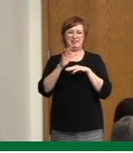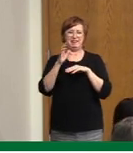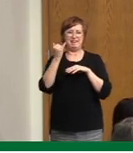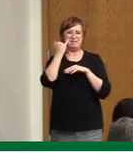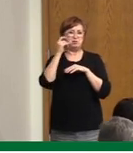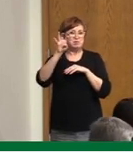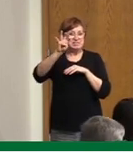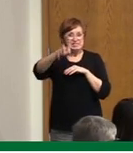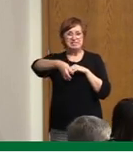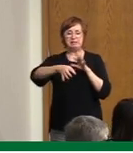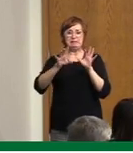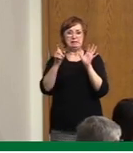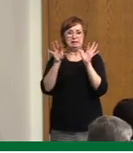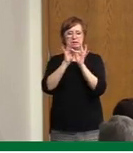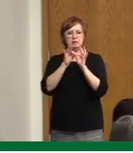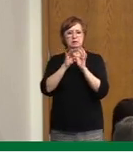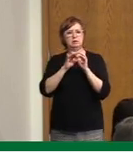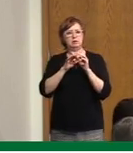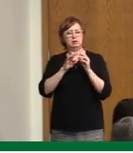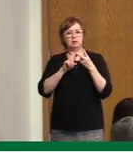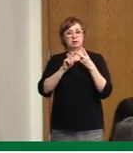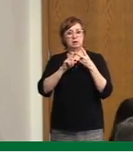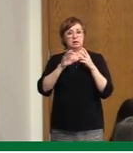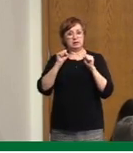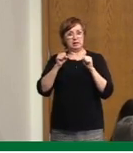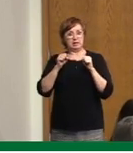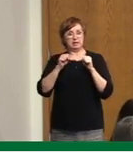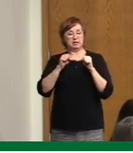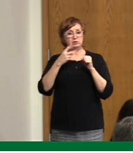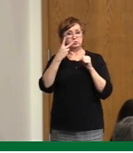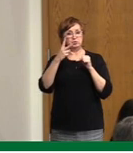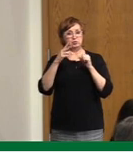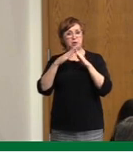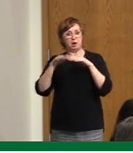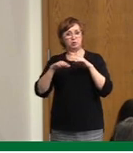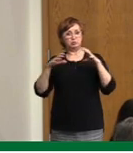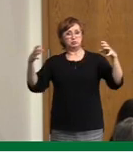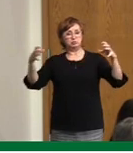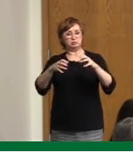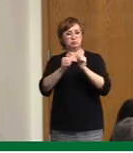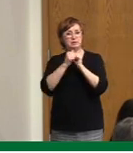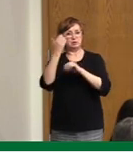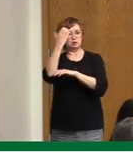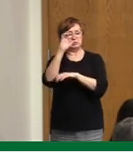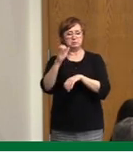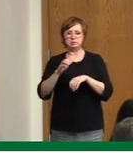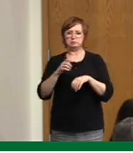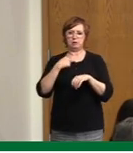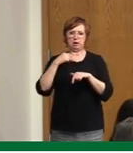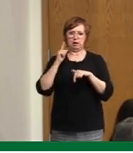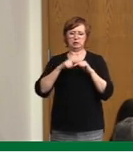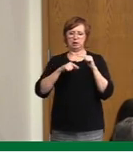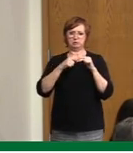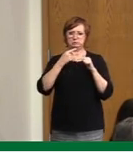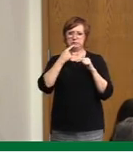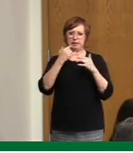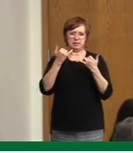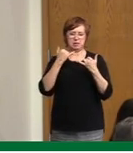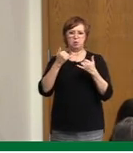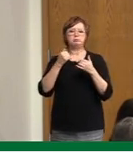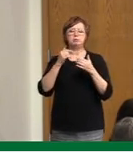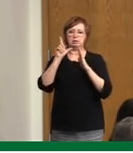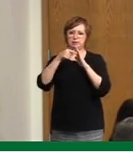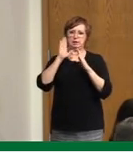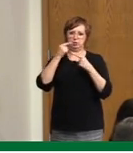we get together even as one or two households? It's too early to say, but I think we need to be very cautious because if we relax over the holidays